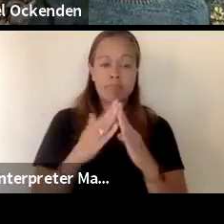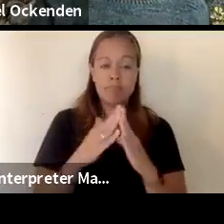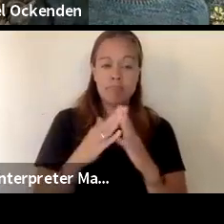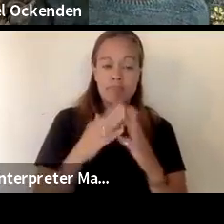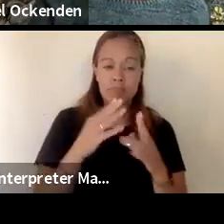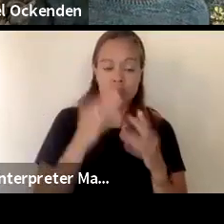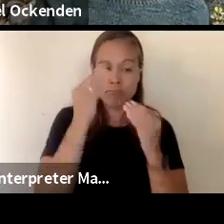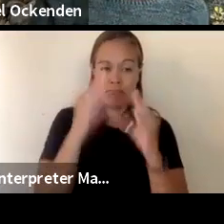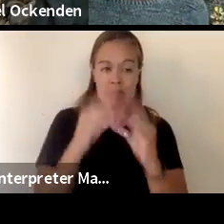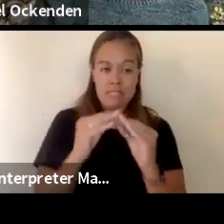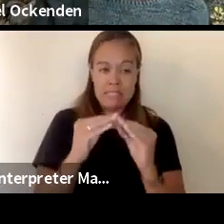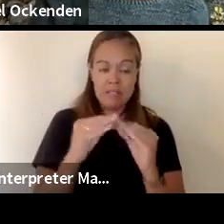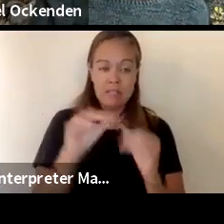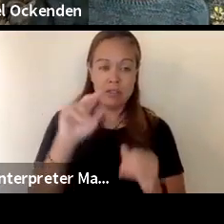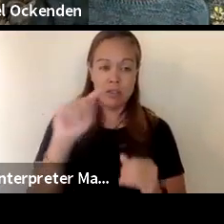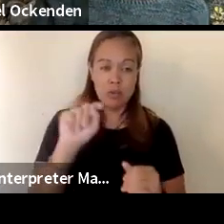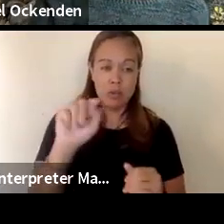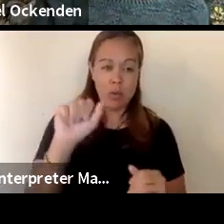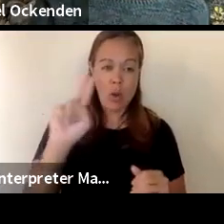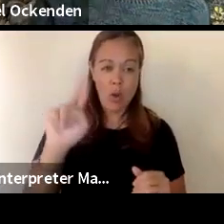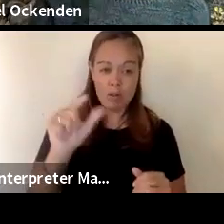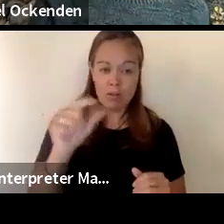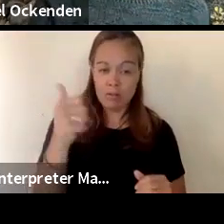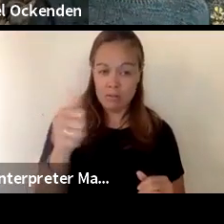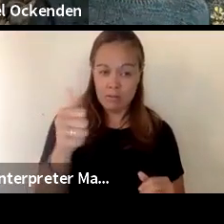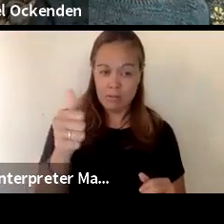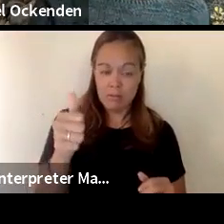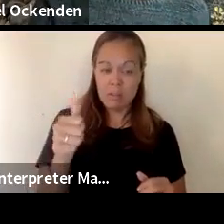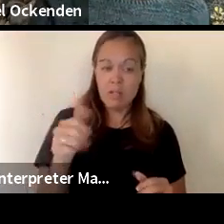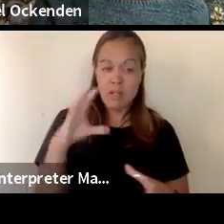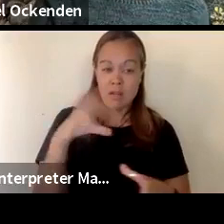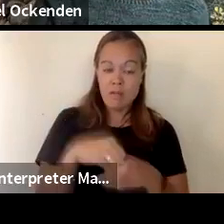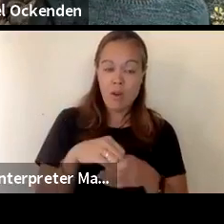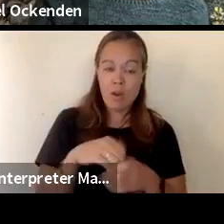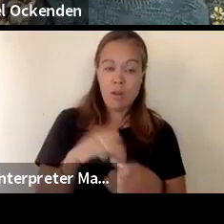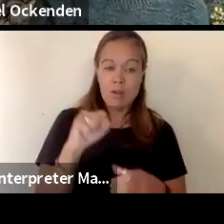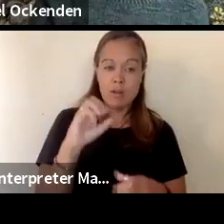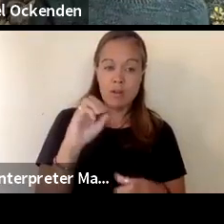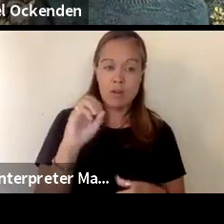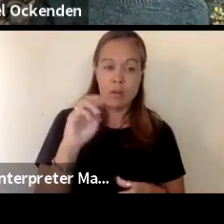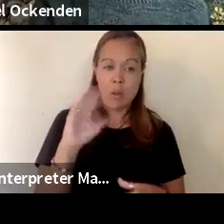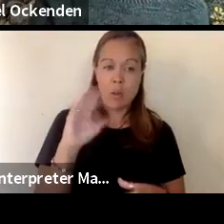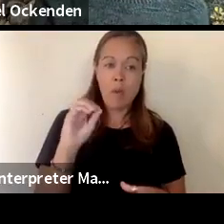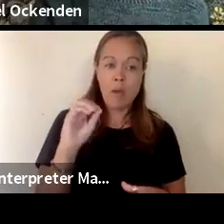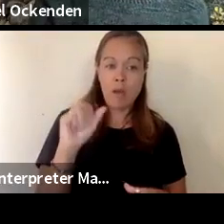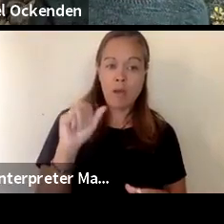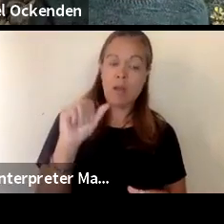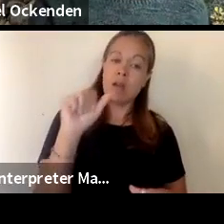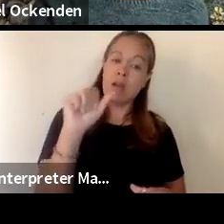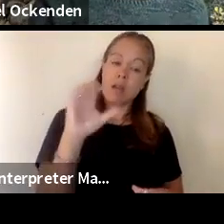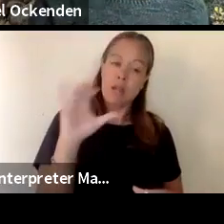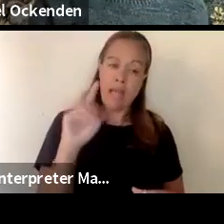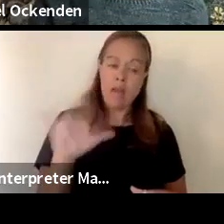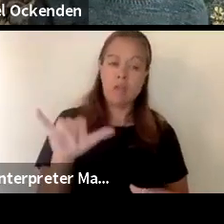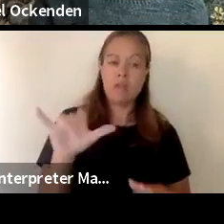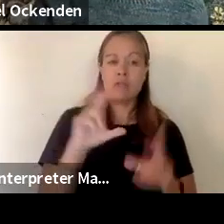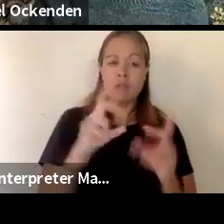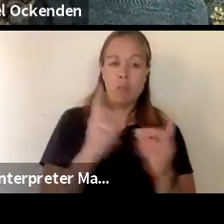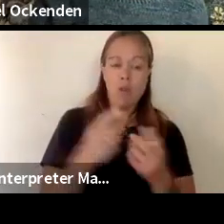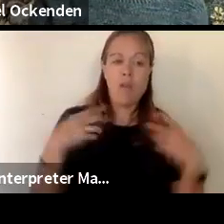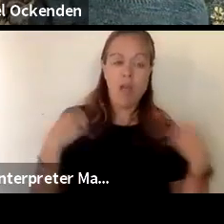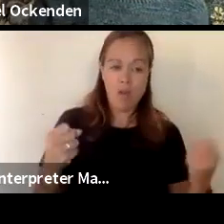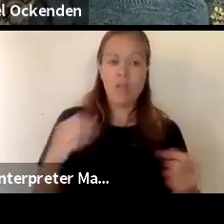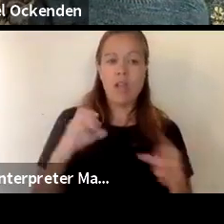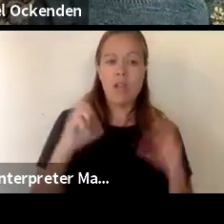august 10th involving the sonoma county office of education and the sonoma county department of health services our focus